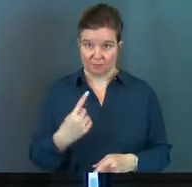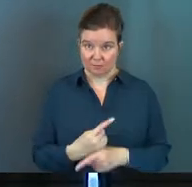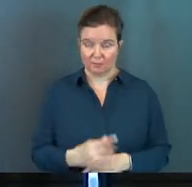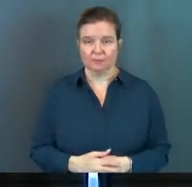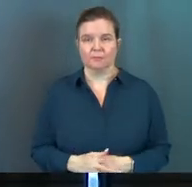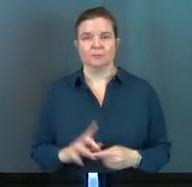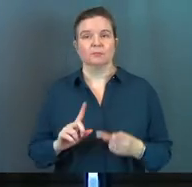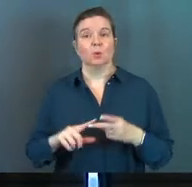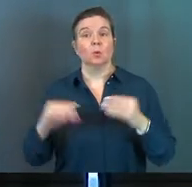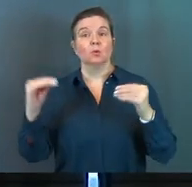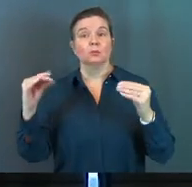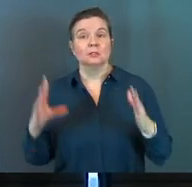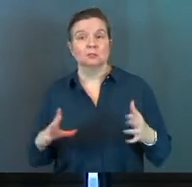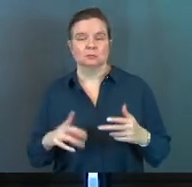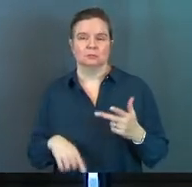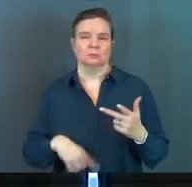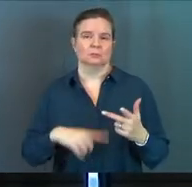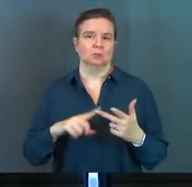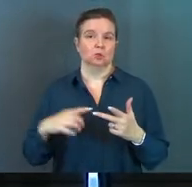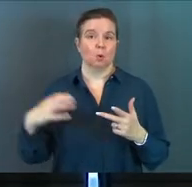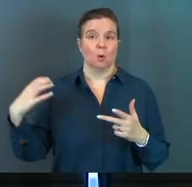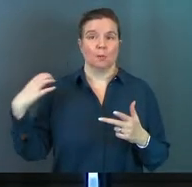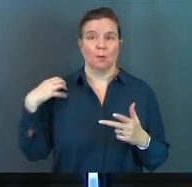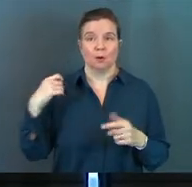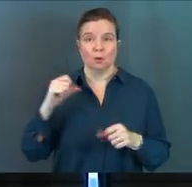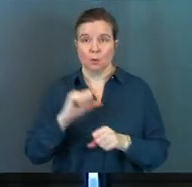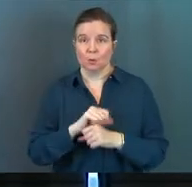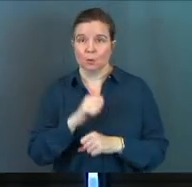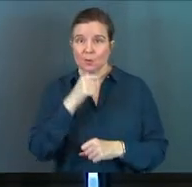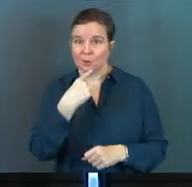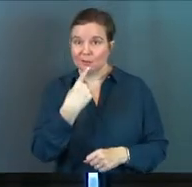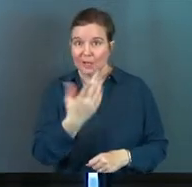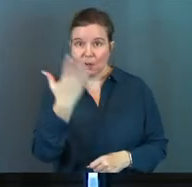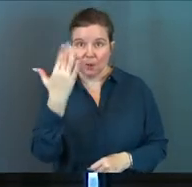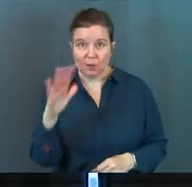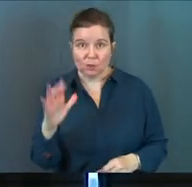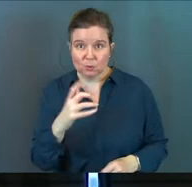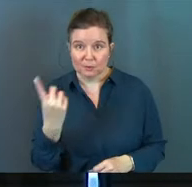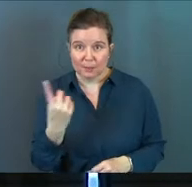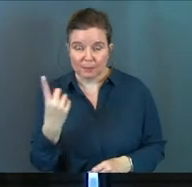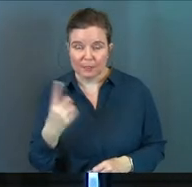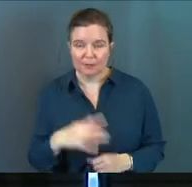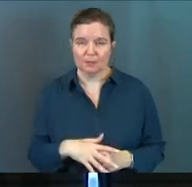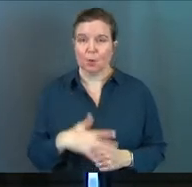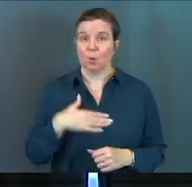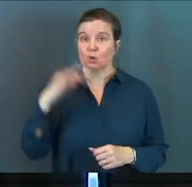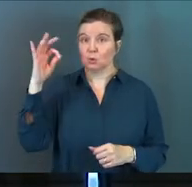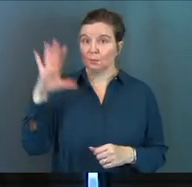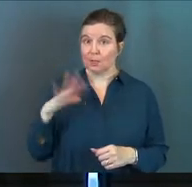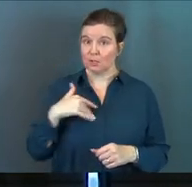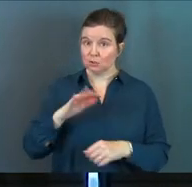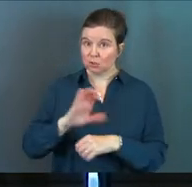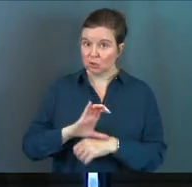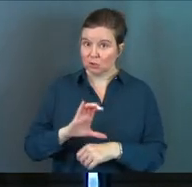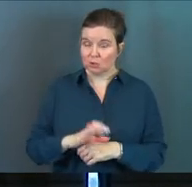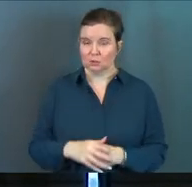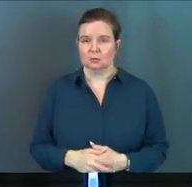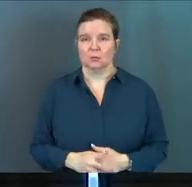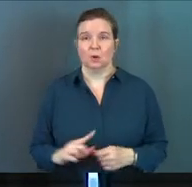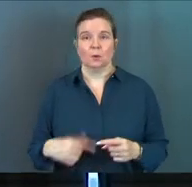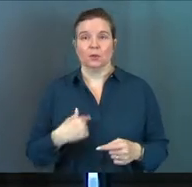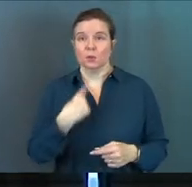How about your teachers? How about your bosses at work when they don't tell you why you're doing the thing? How about your pastors at your church